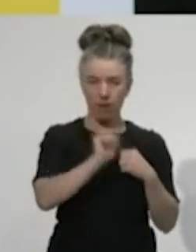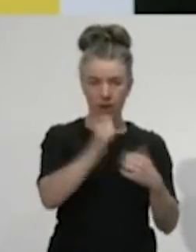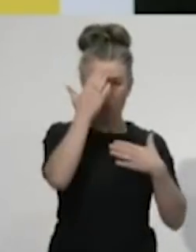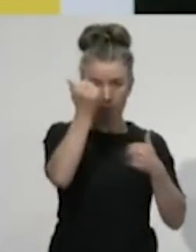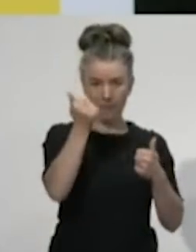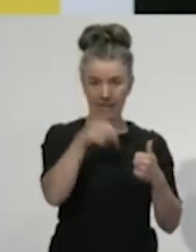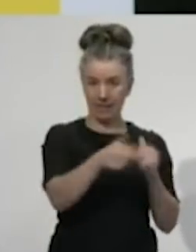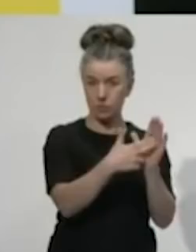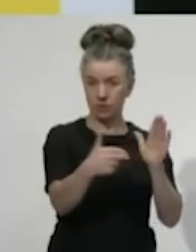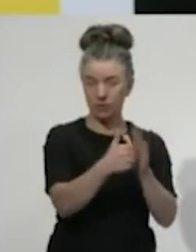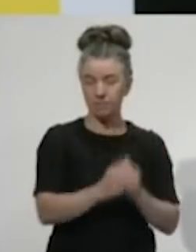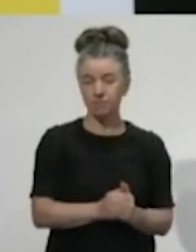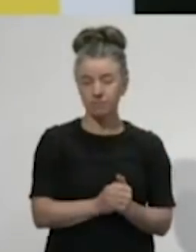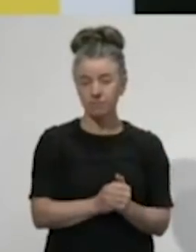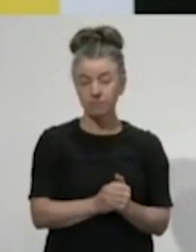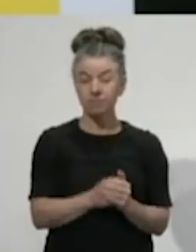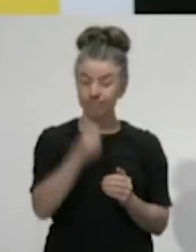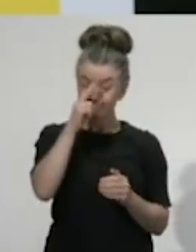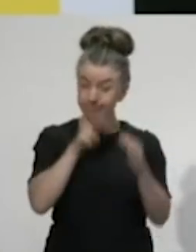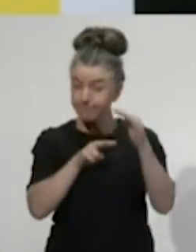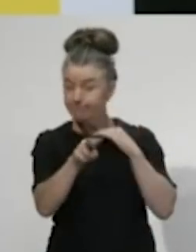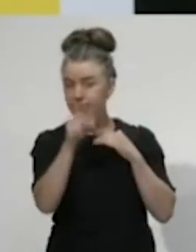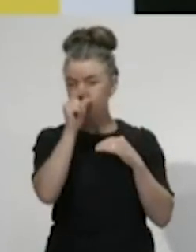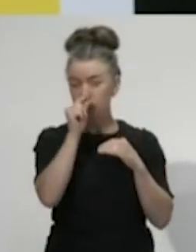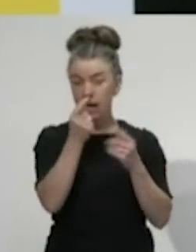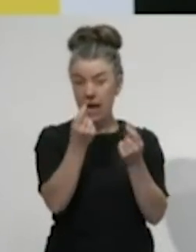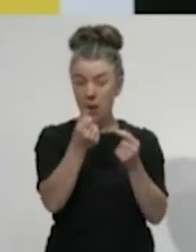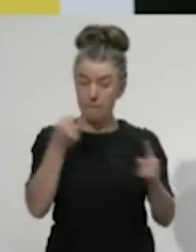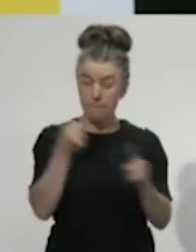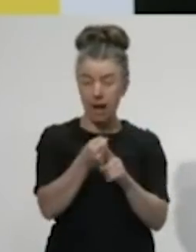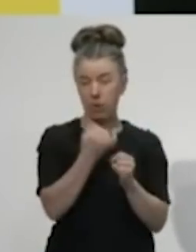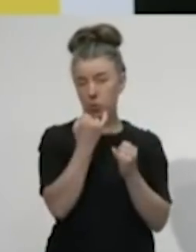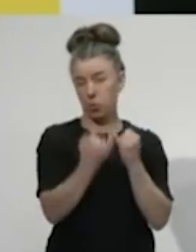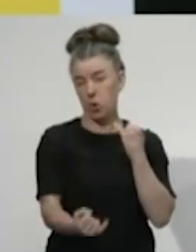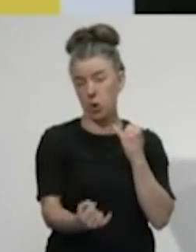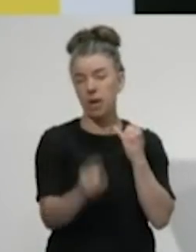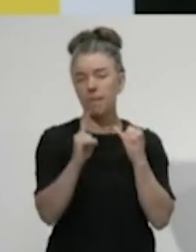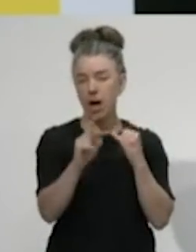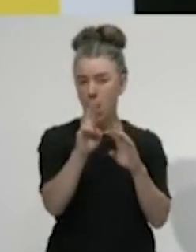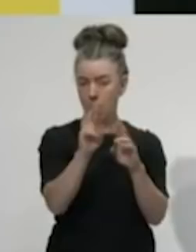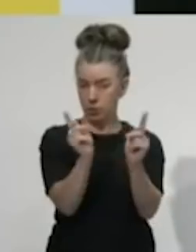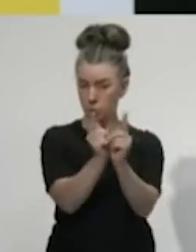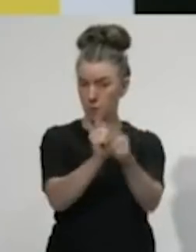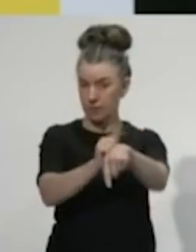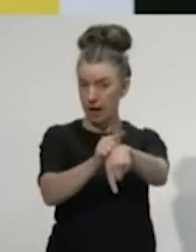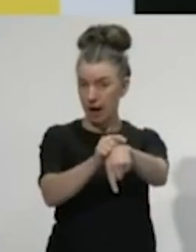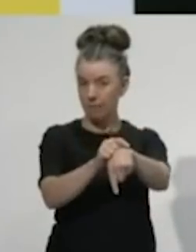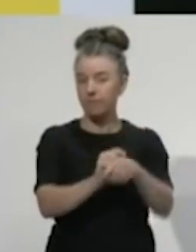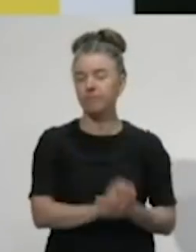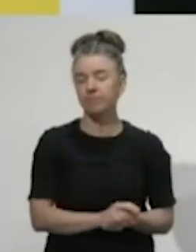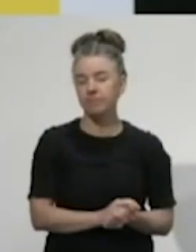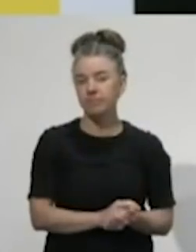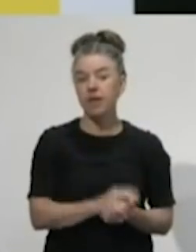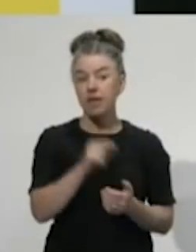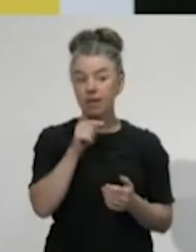Projections suggest our economic shock could be sharp, but hopefully short. That means we need a plan to get us through the worst and position us well